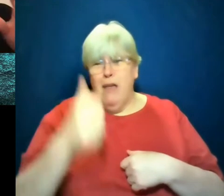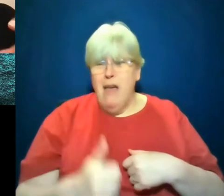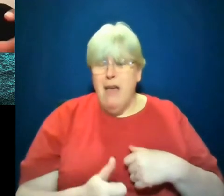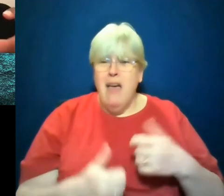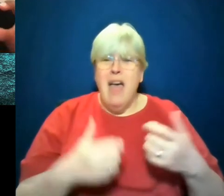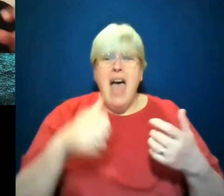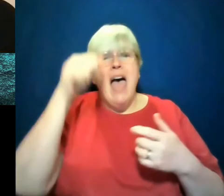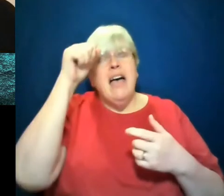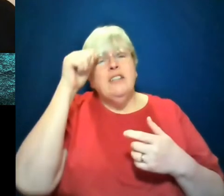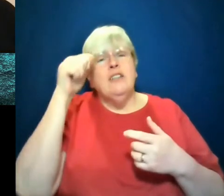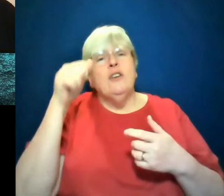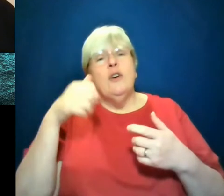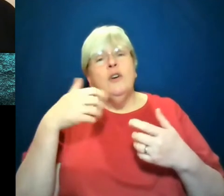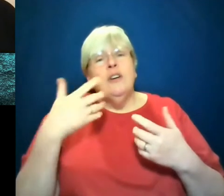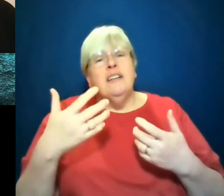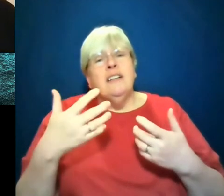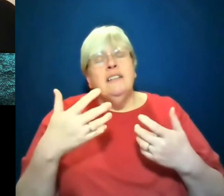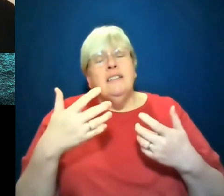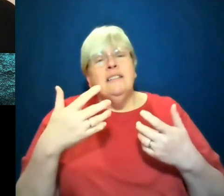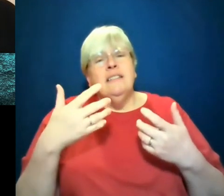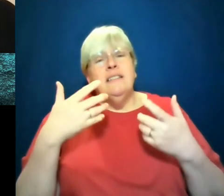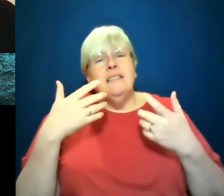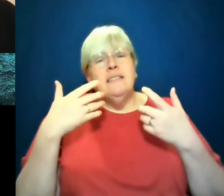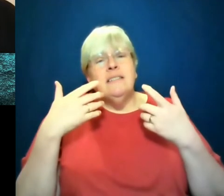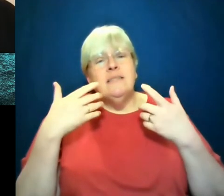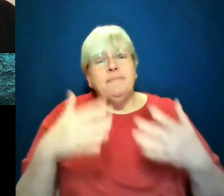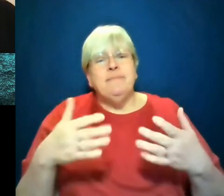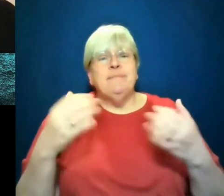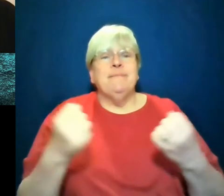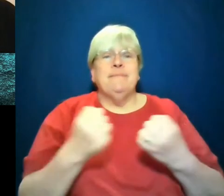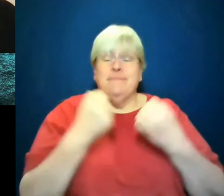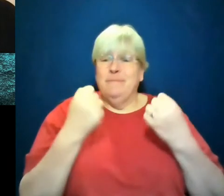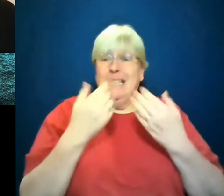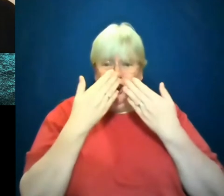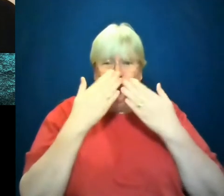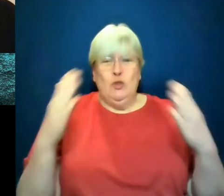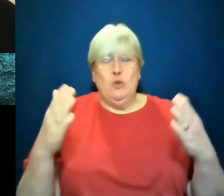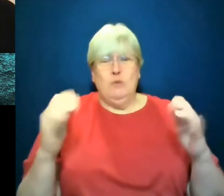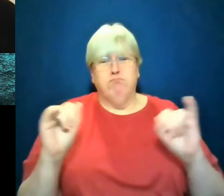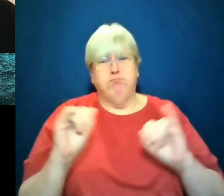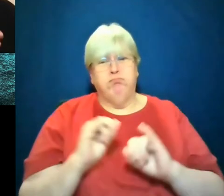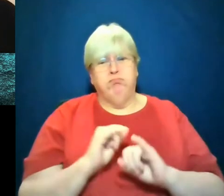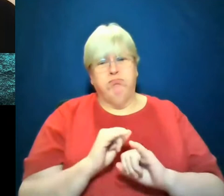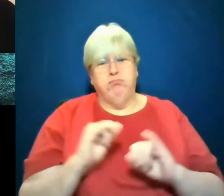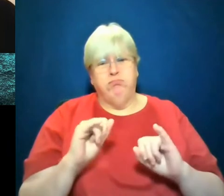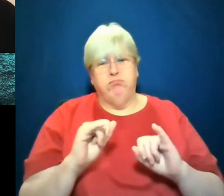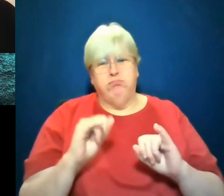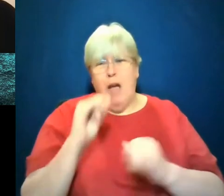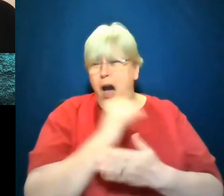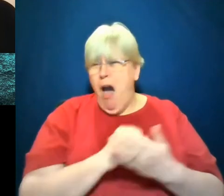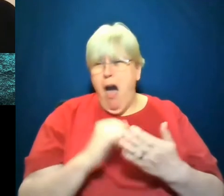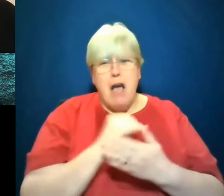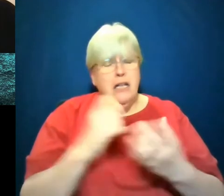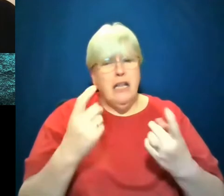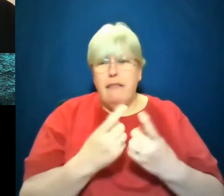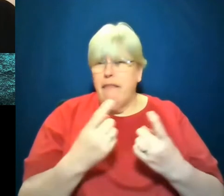it has revealed, his rise to power has revealed such ugliness that was there the whole time.